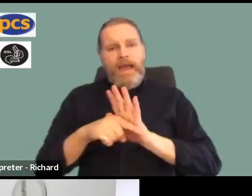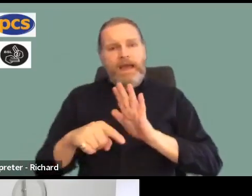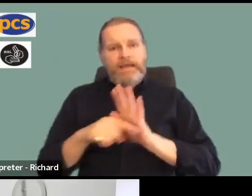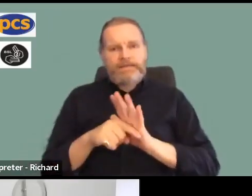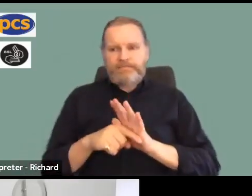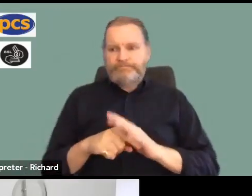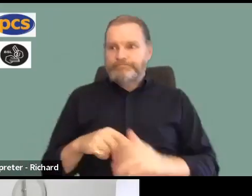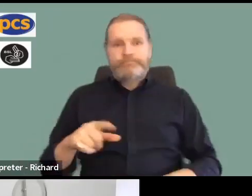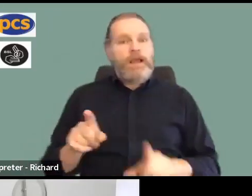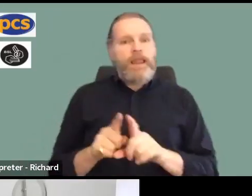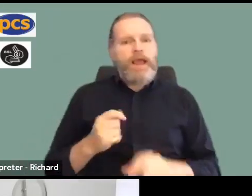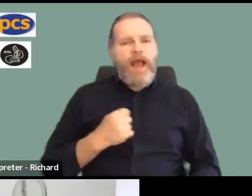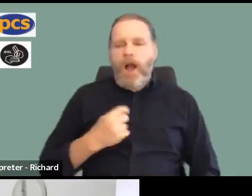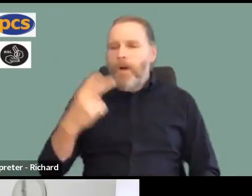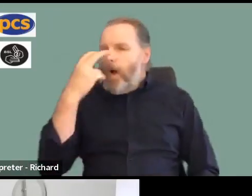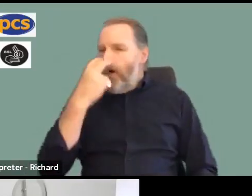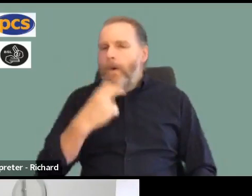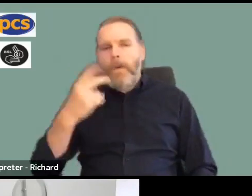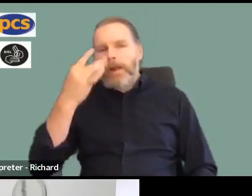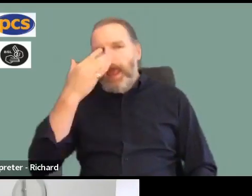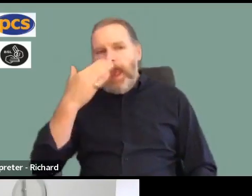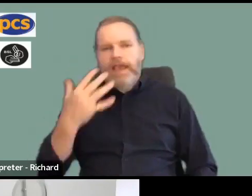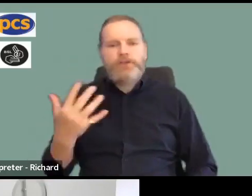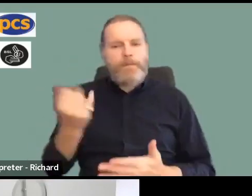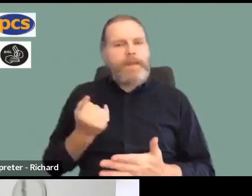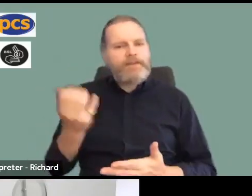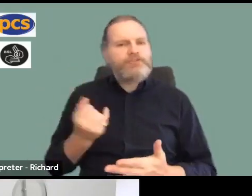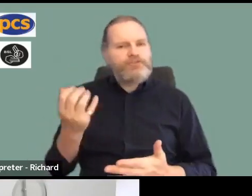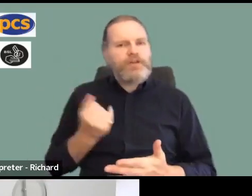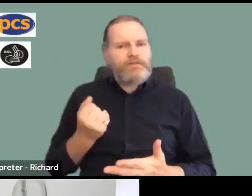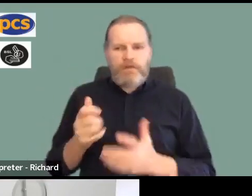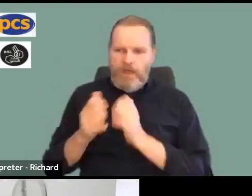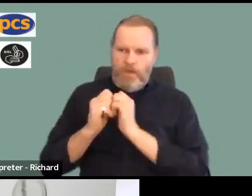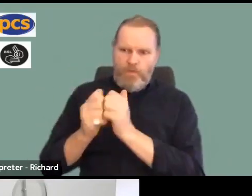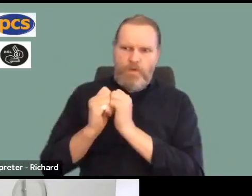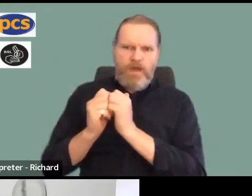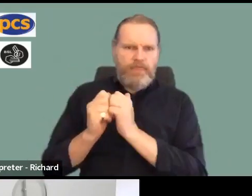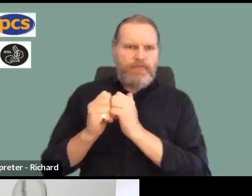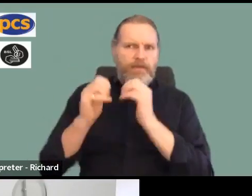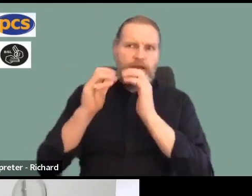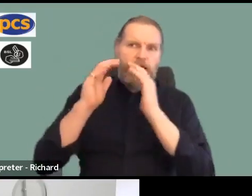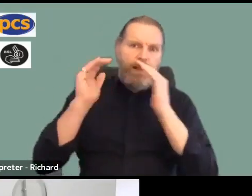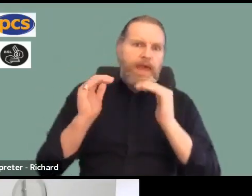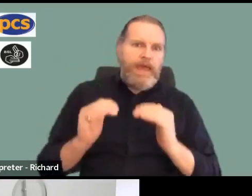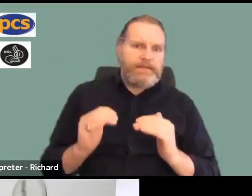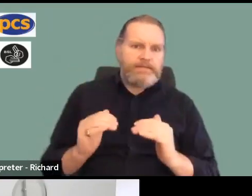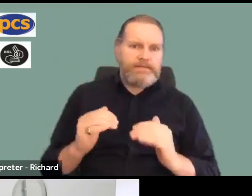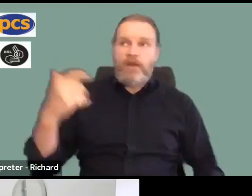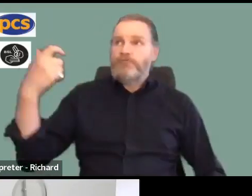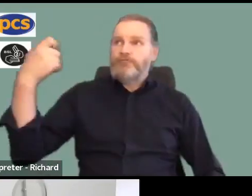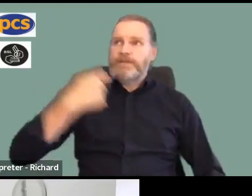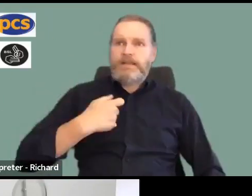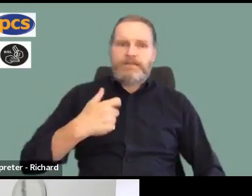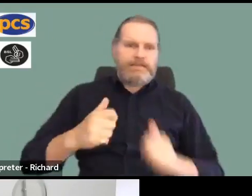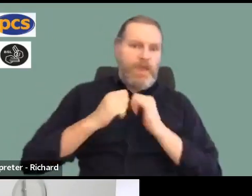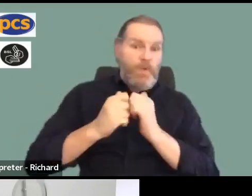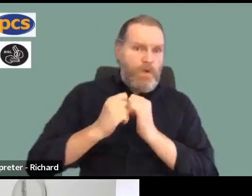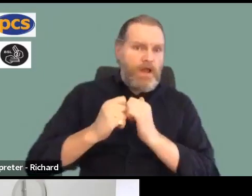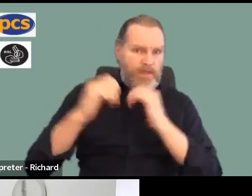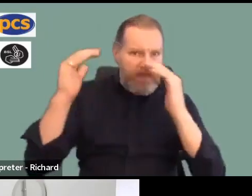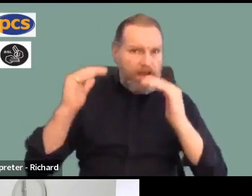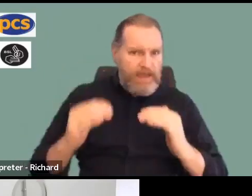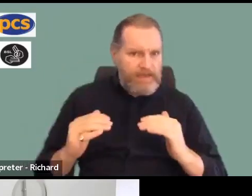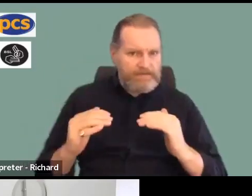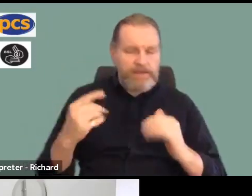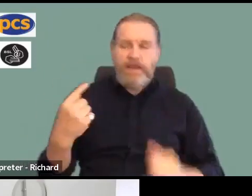way our pensions are paid for and potentially our redundancy arrangements. In that consultative ballot, people voted massively